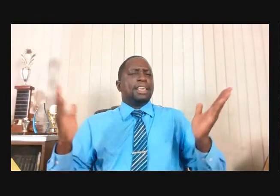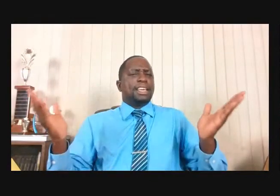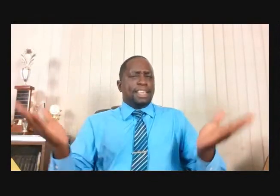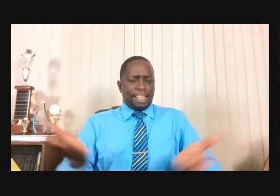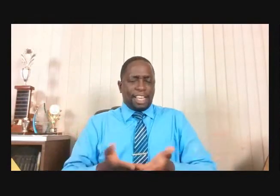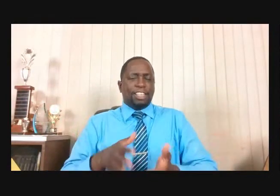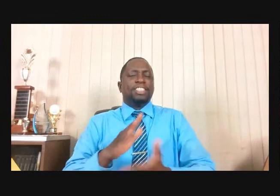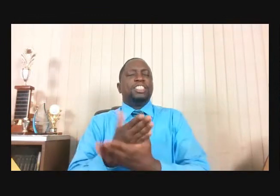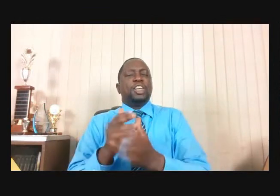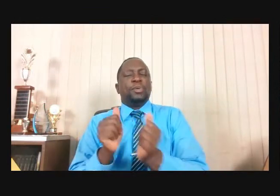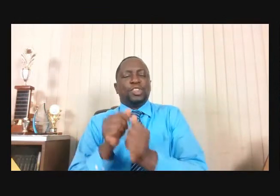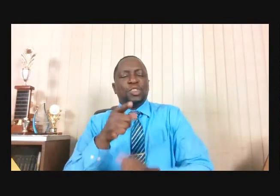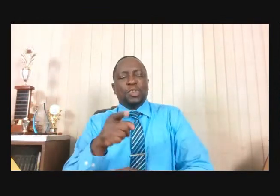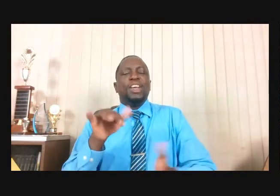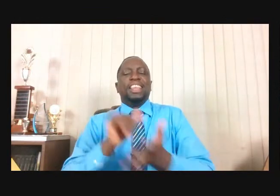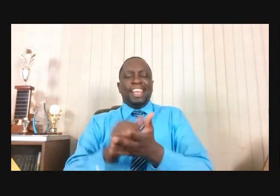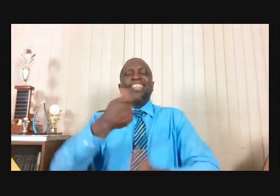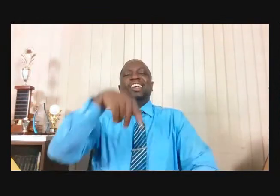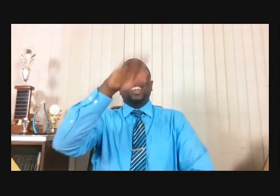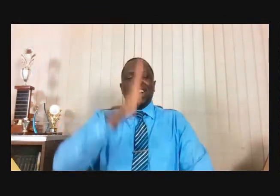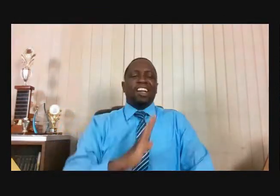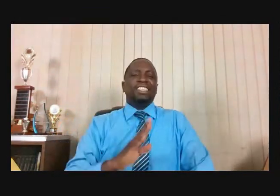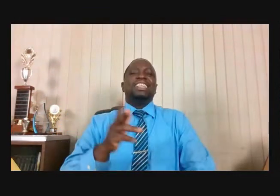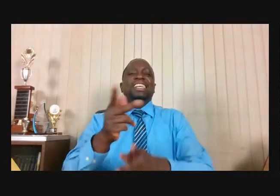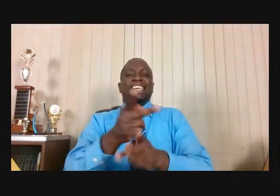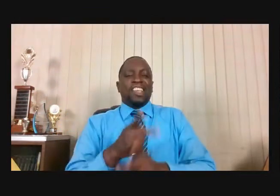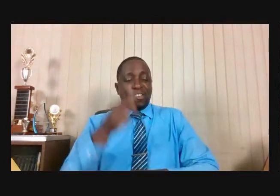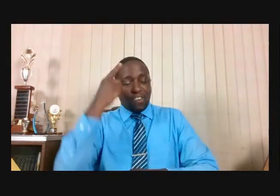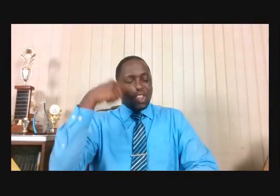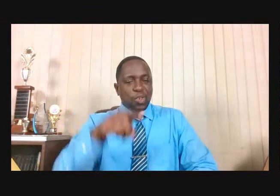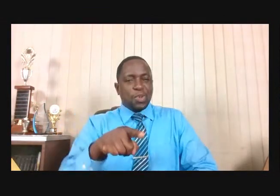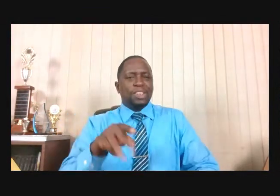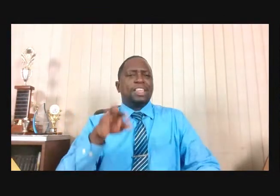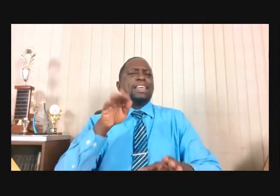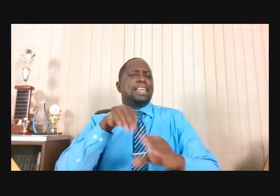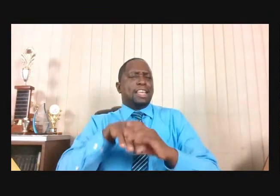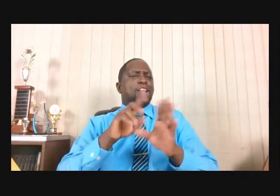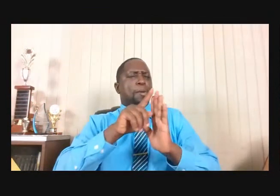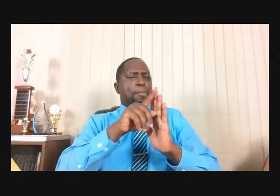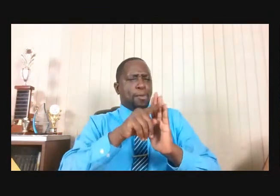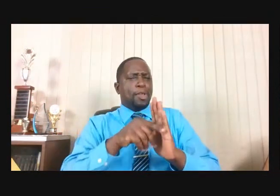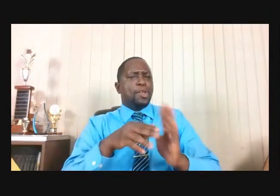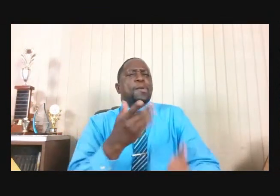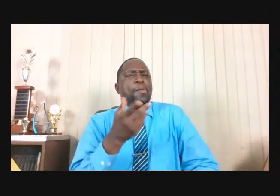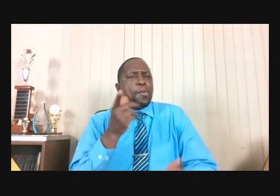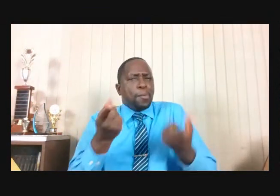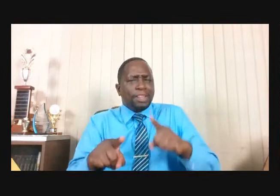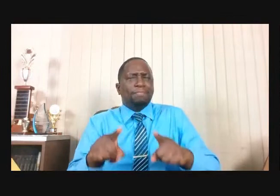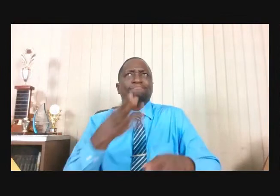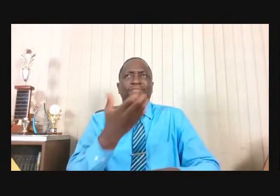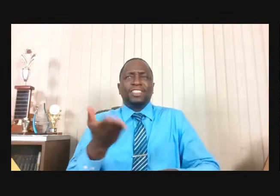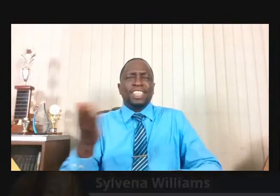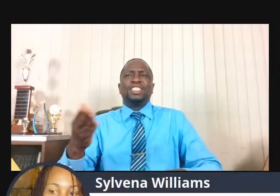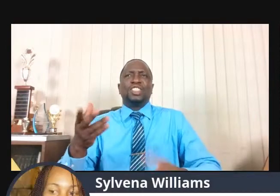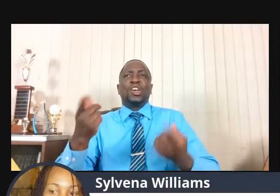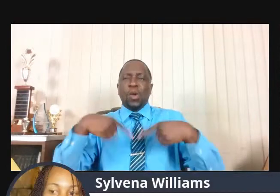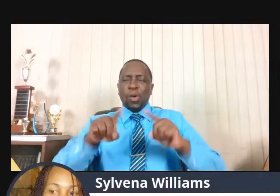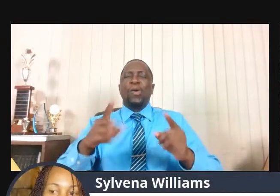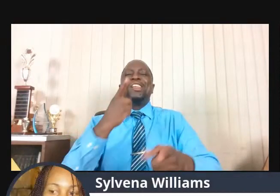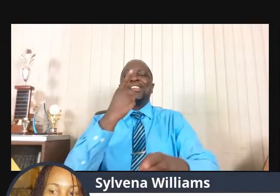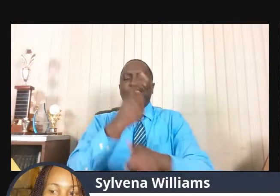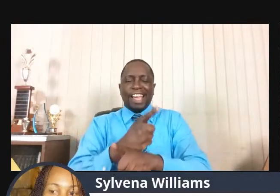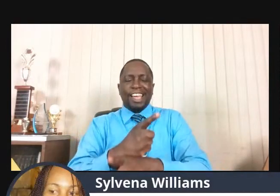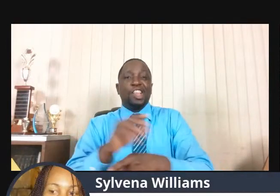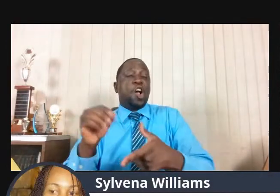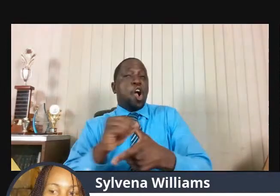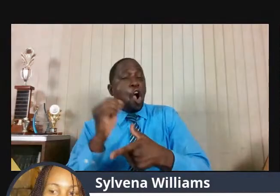Cares He Cares For You In Those Moments When Things Are Going Right And He Also Cares For